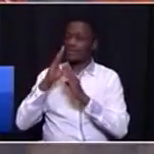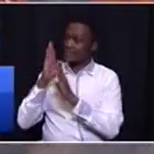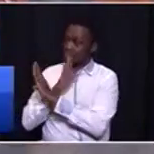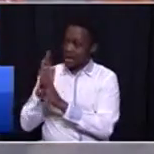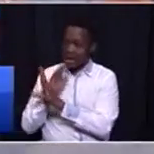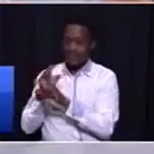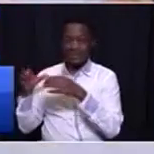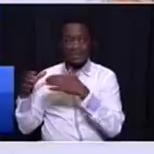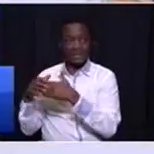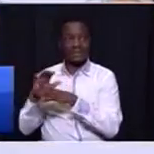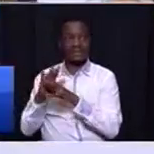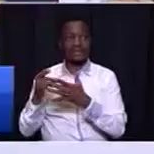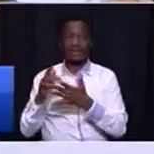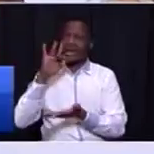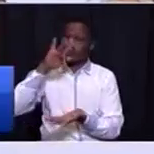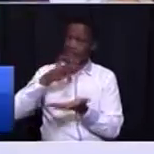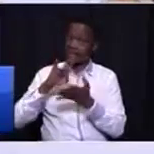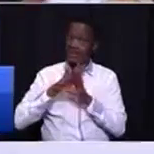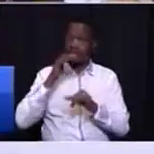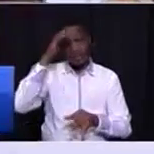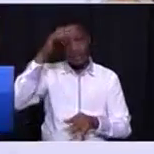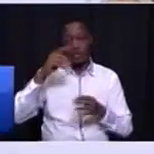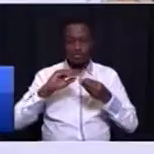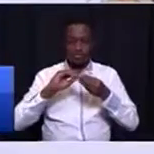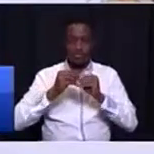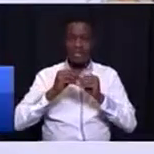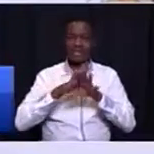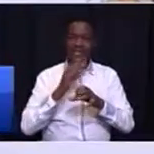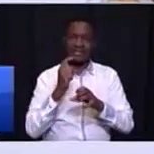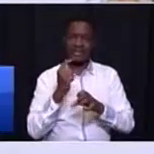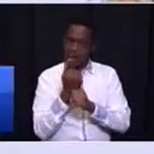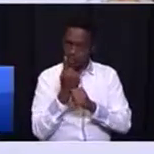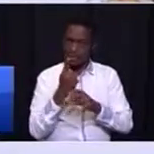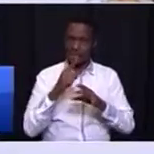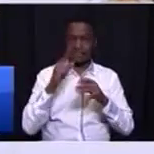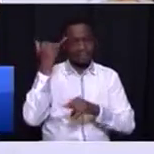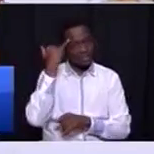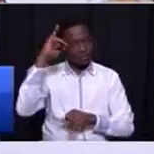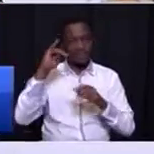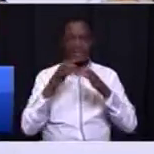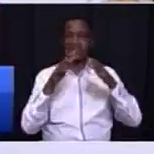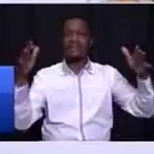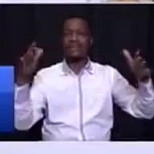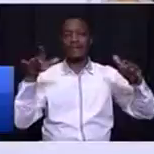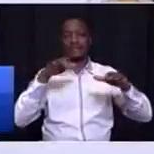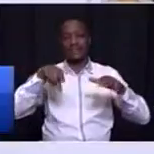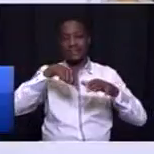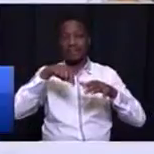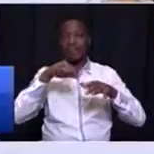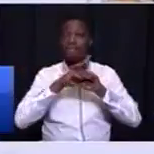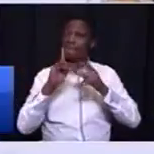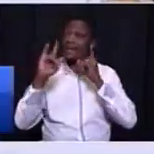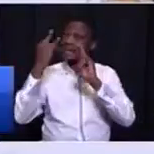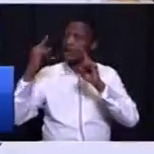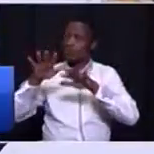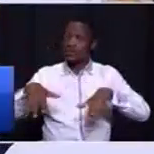centers of excellence to create the Kauten Innovation Ecosystem. And in the townships, have